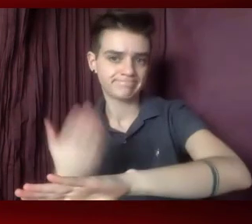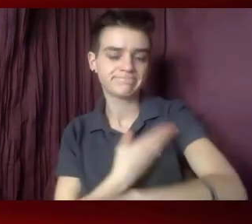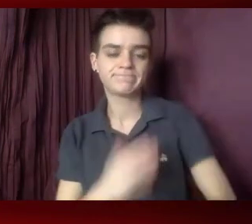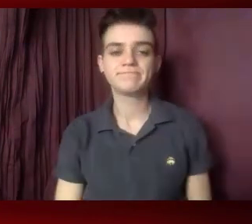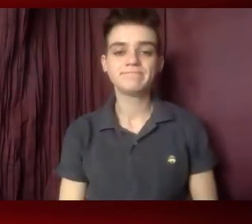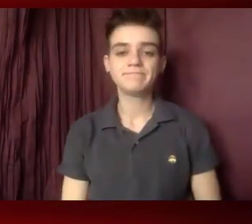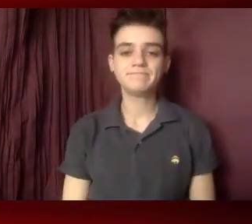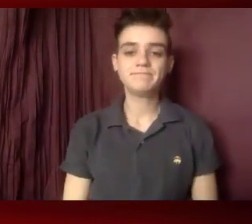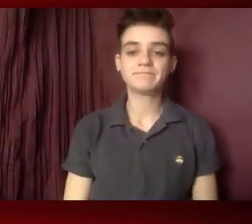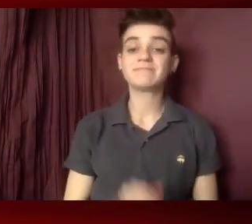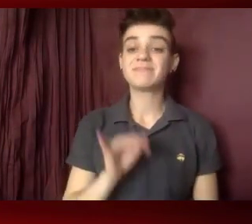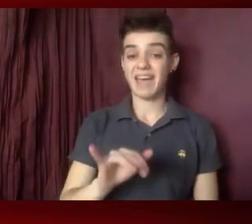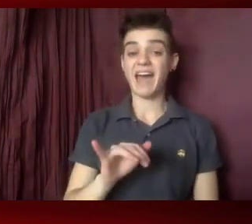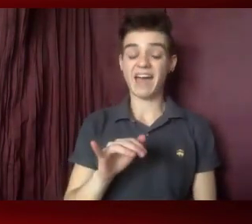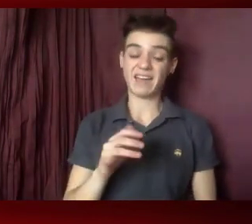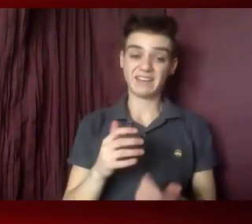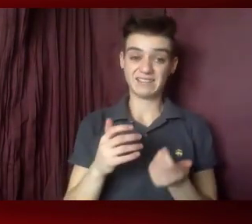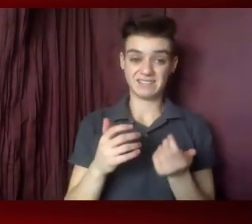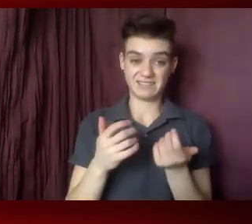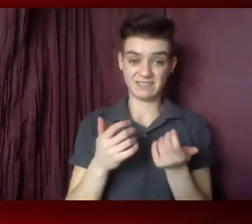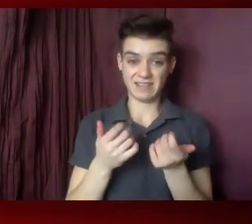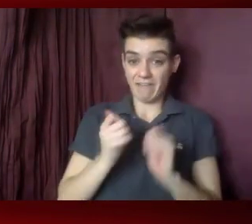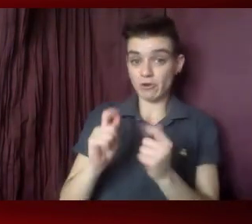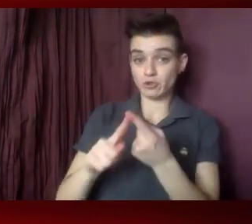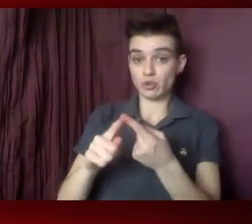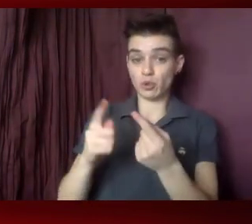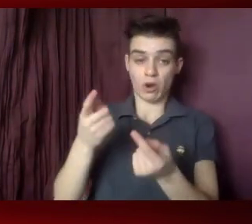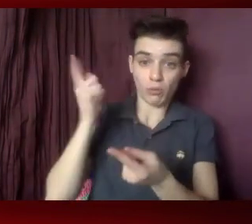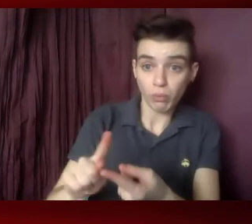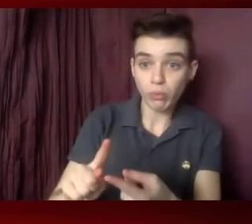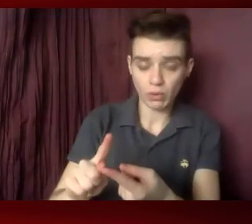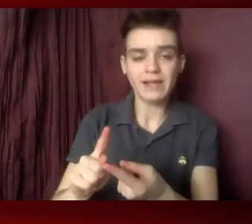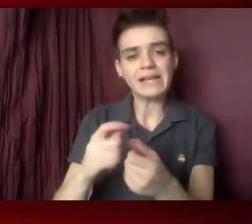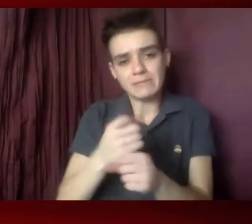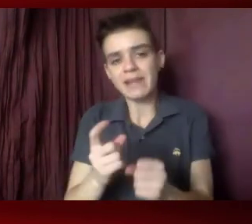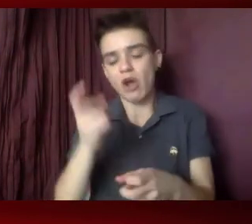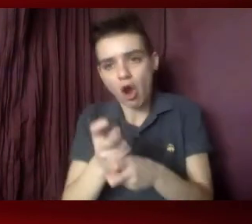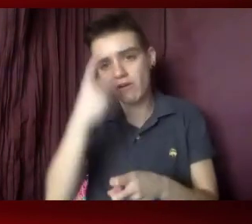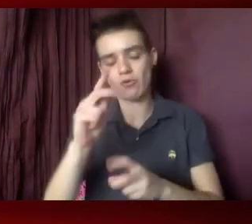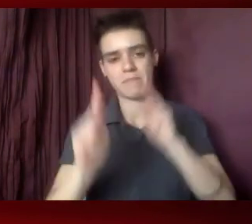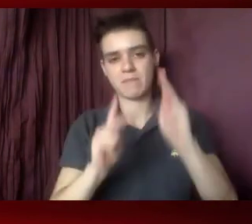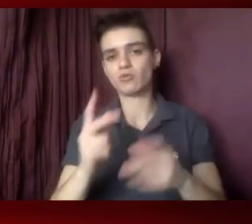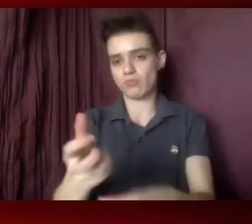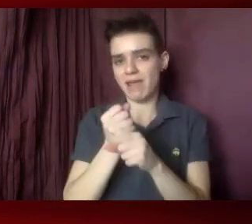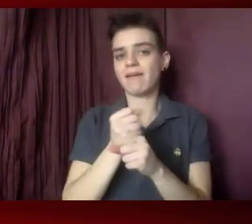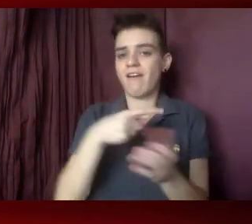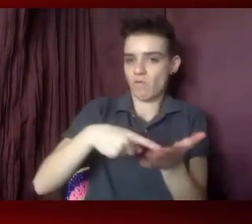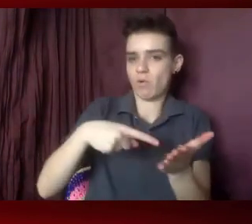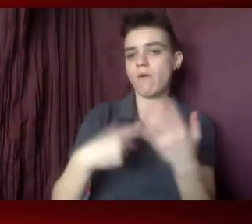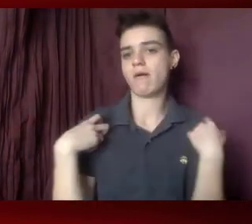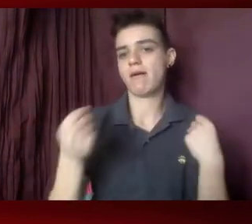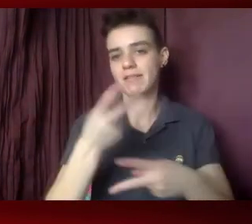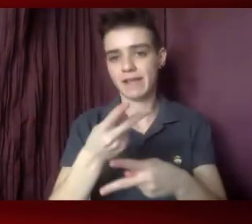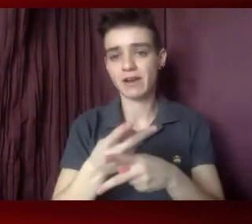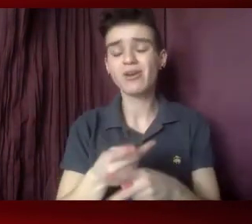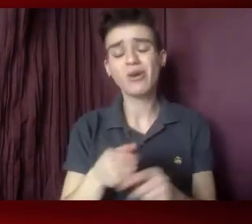made it more difficult for people to access quality, affordable health care plans. And so we need substantial funding for